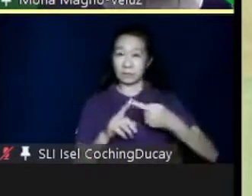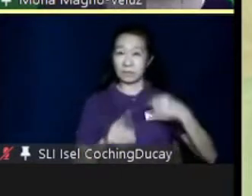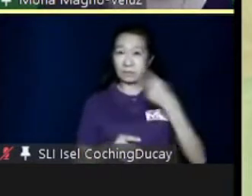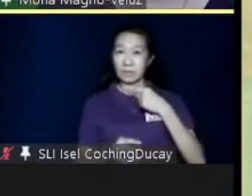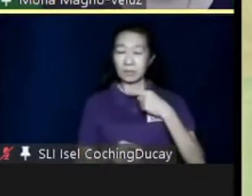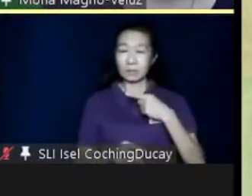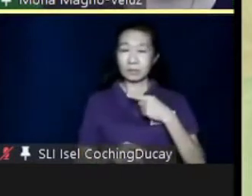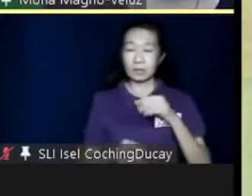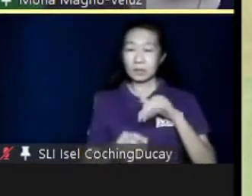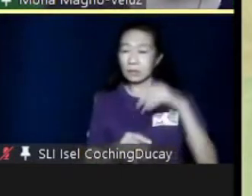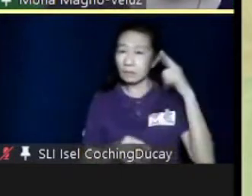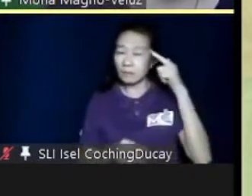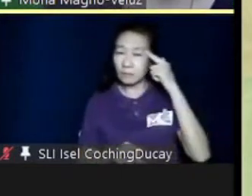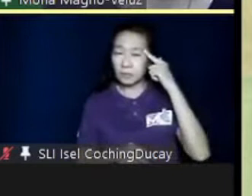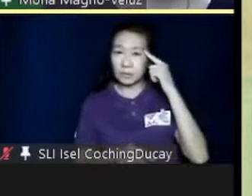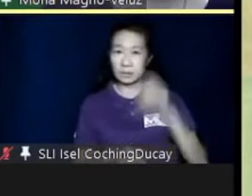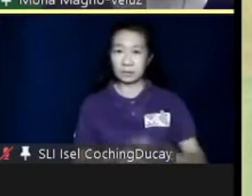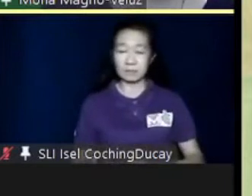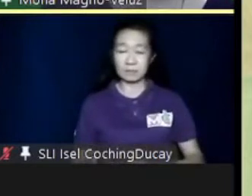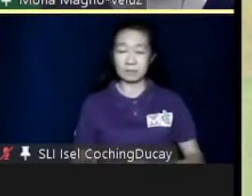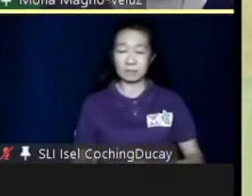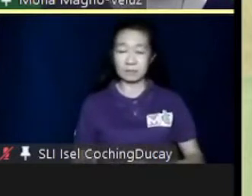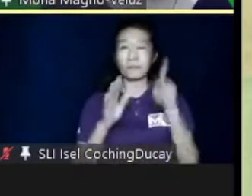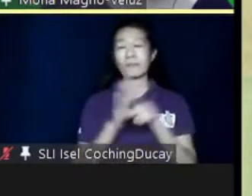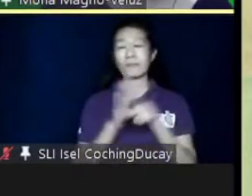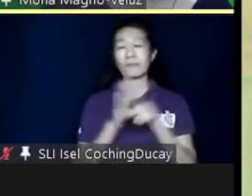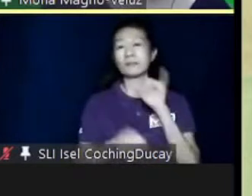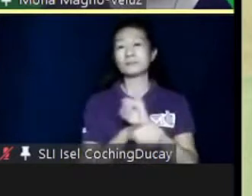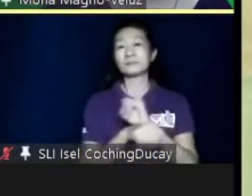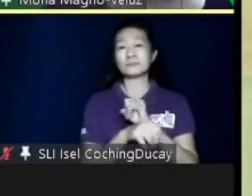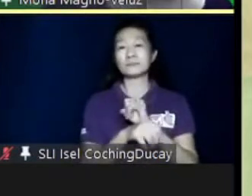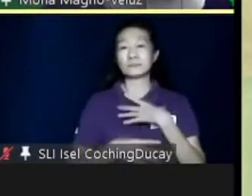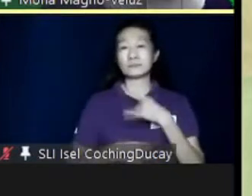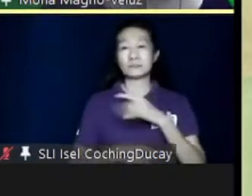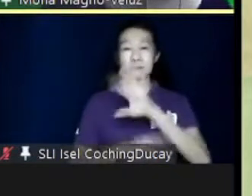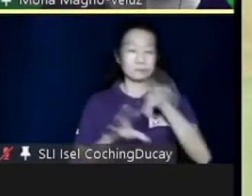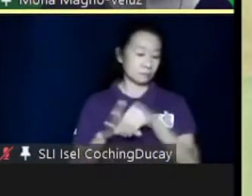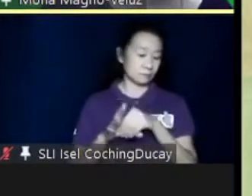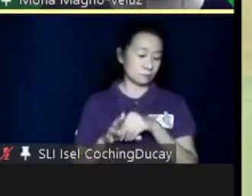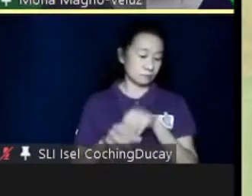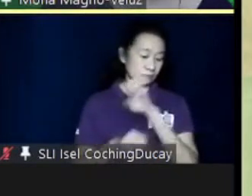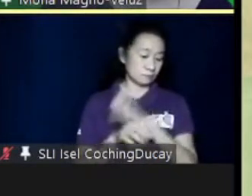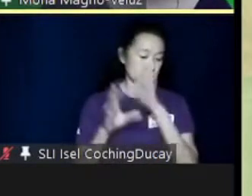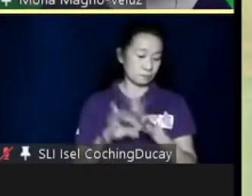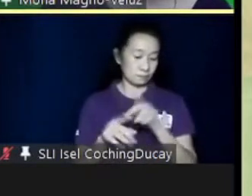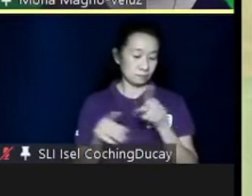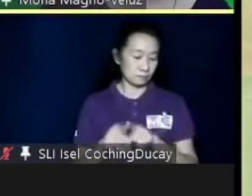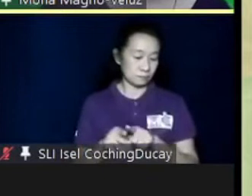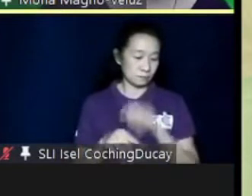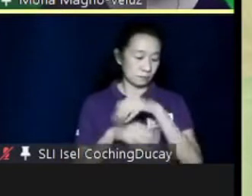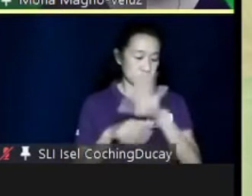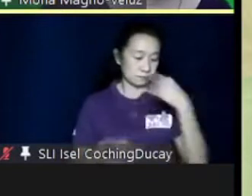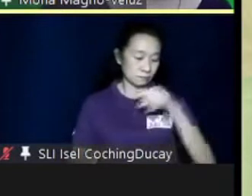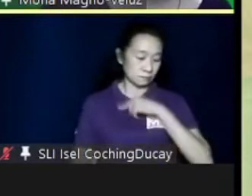in government or are in a private industry and would like to be an inclusive employer, you can also send us